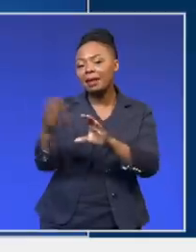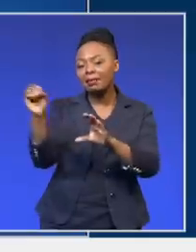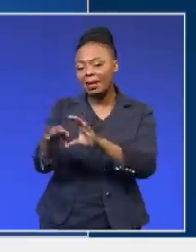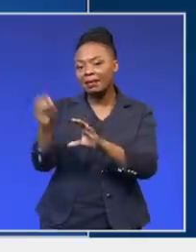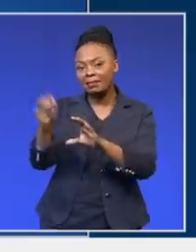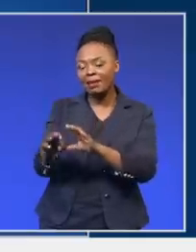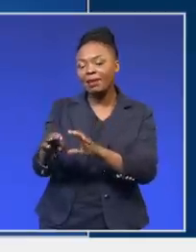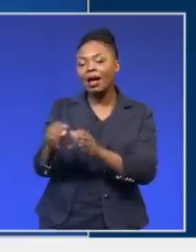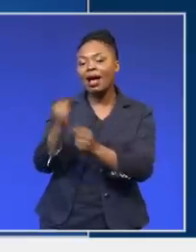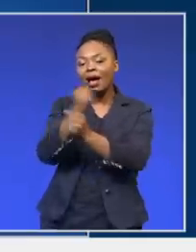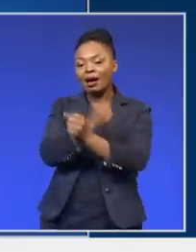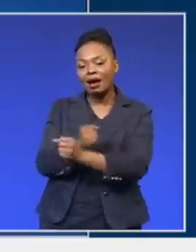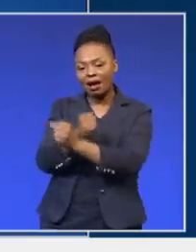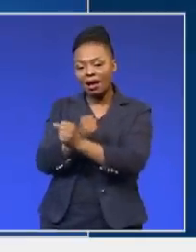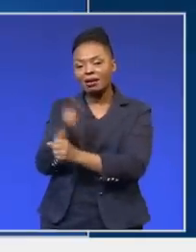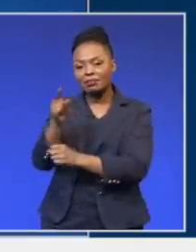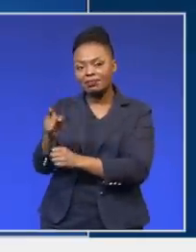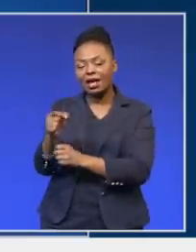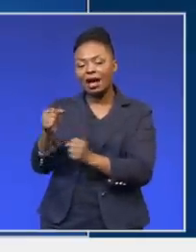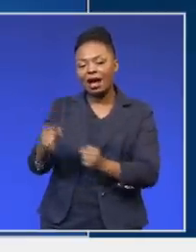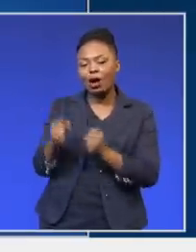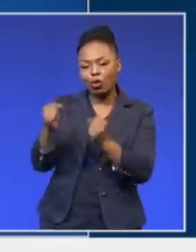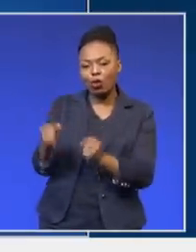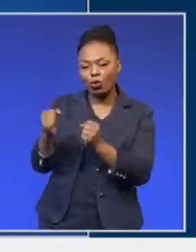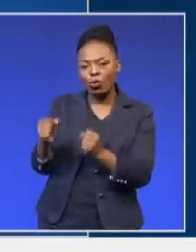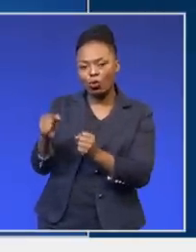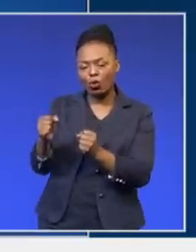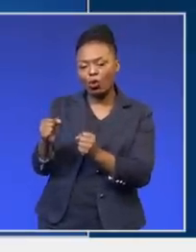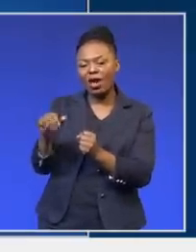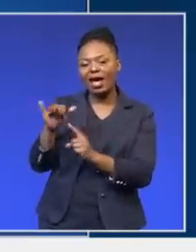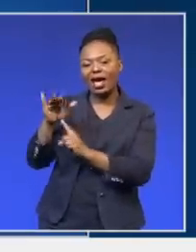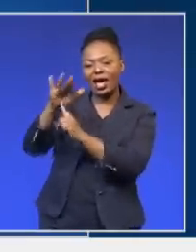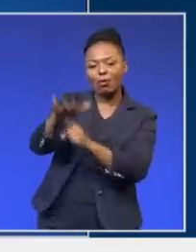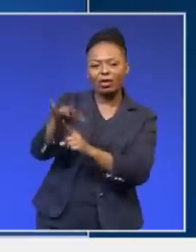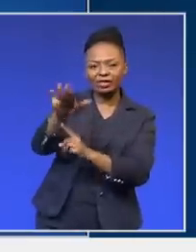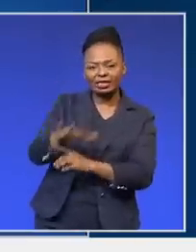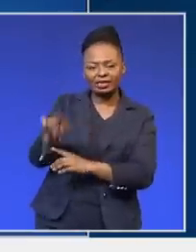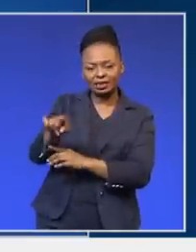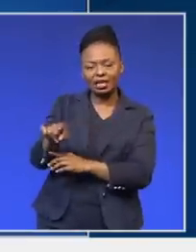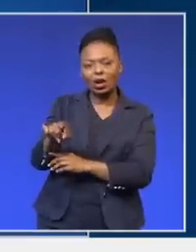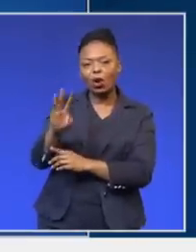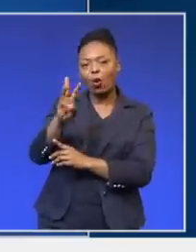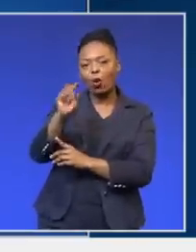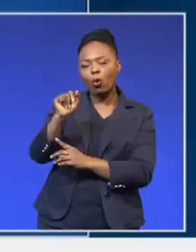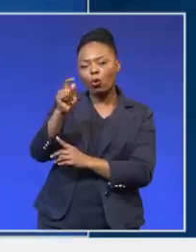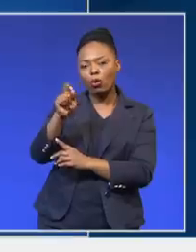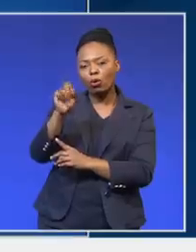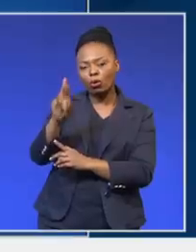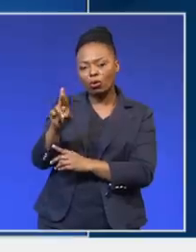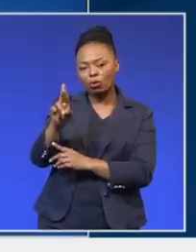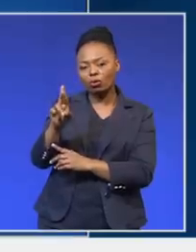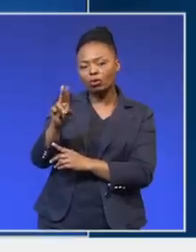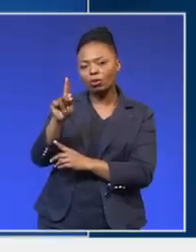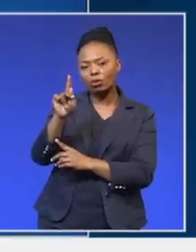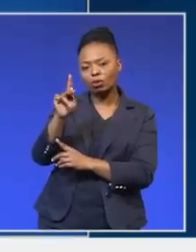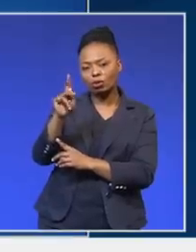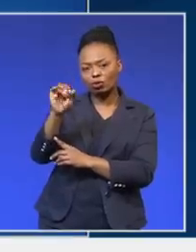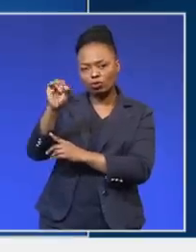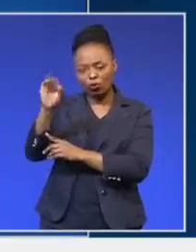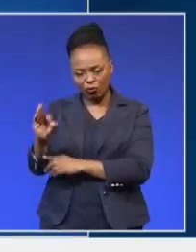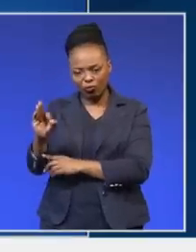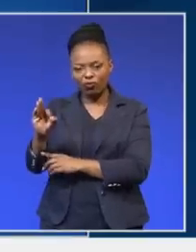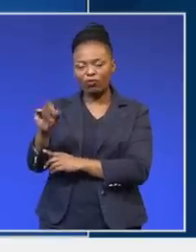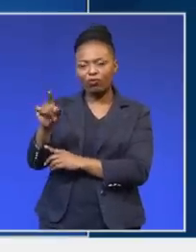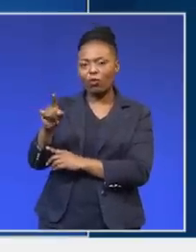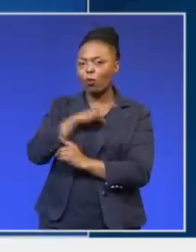cargo aircraft at Air Force Base Watercloof. Because that is also very, very irregular and